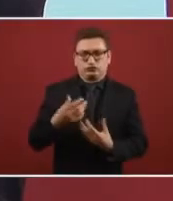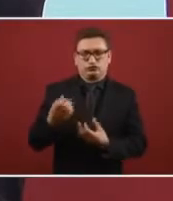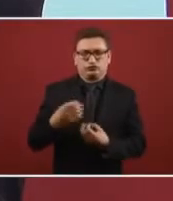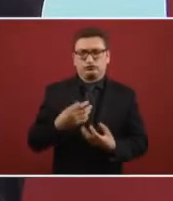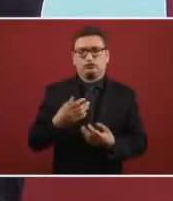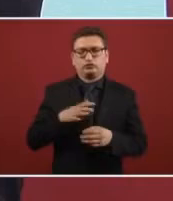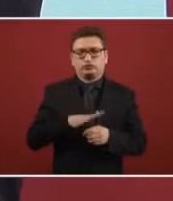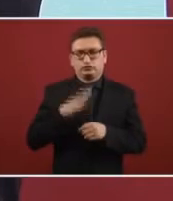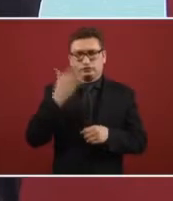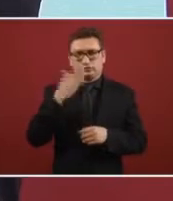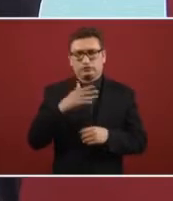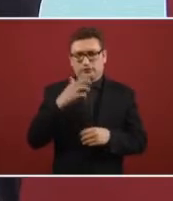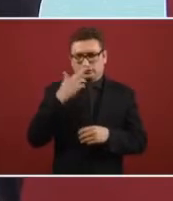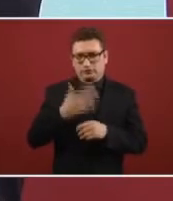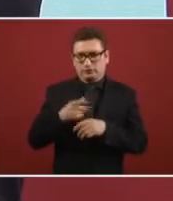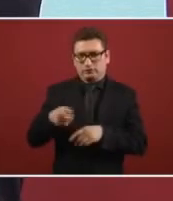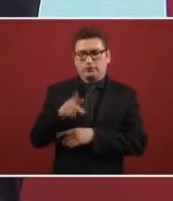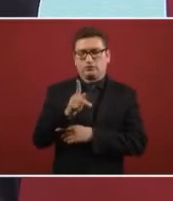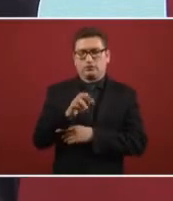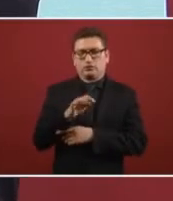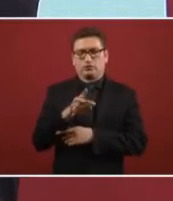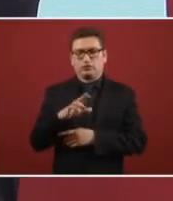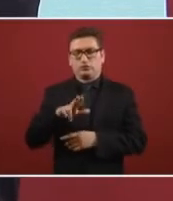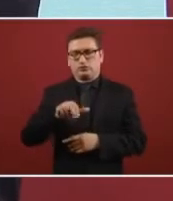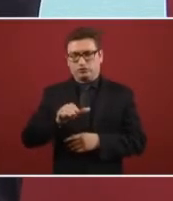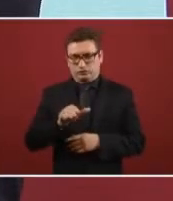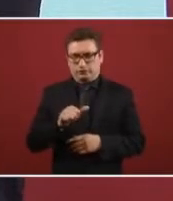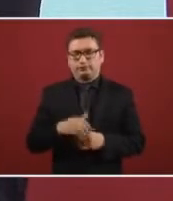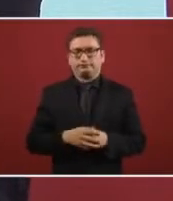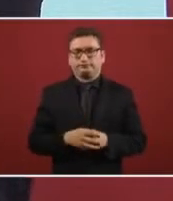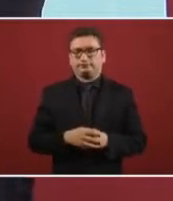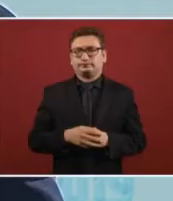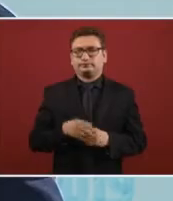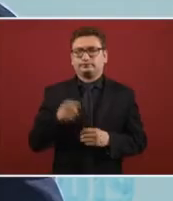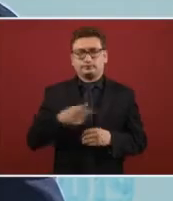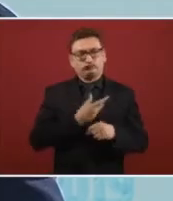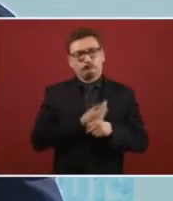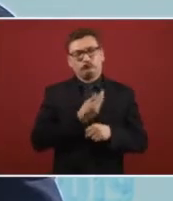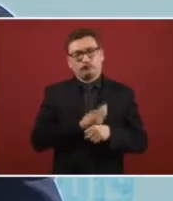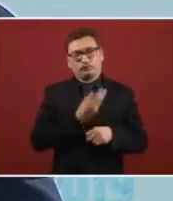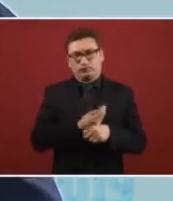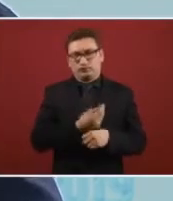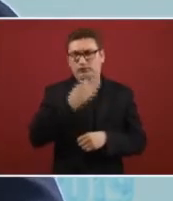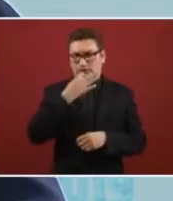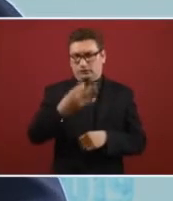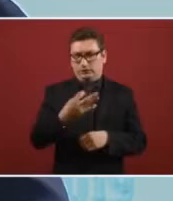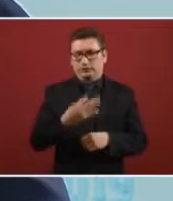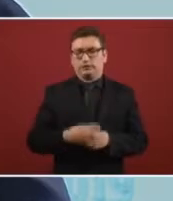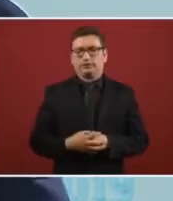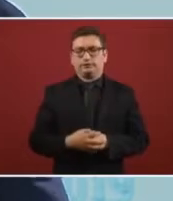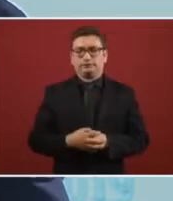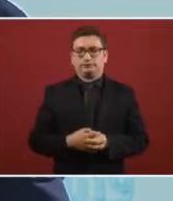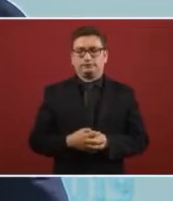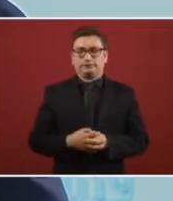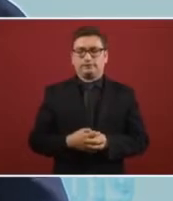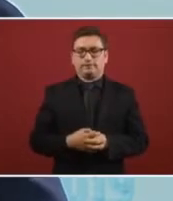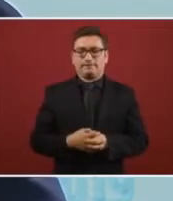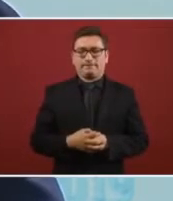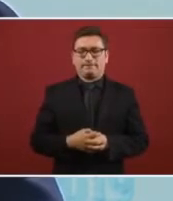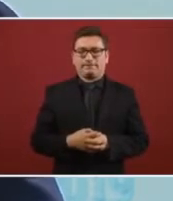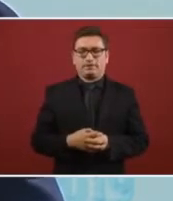still receiving due to the Department of Procurement and the maintenance seems to indicate